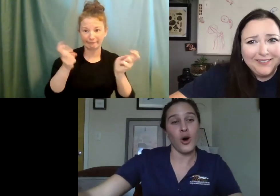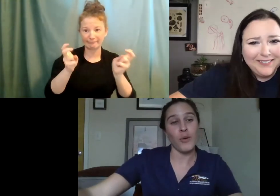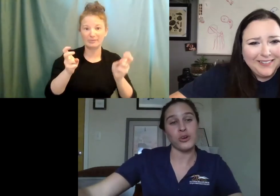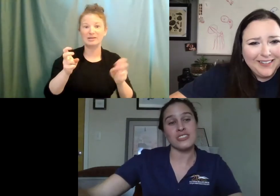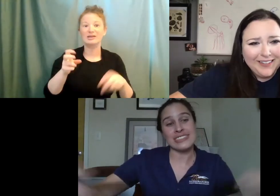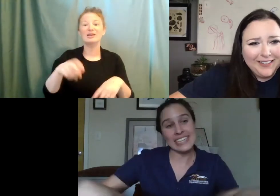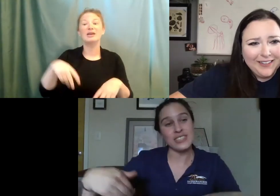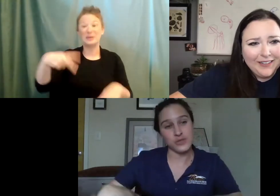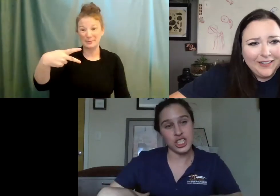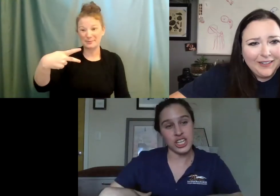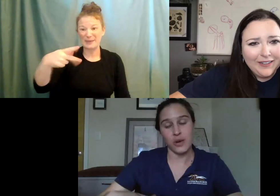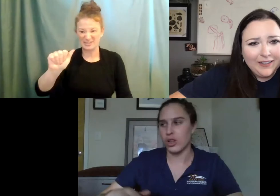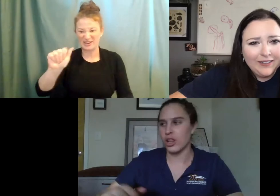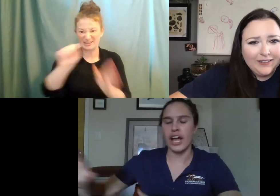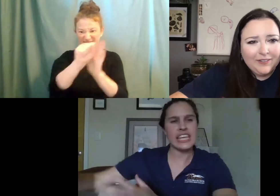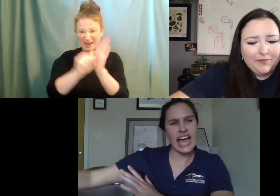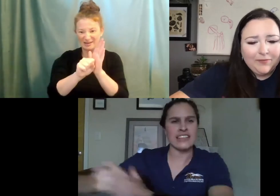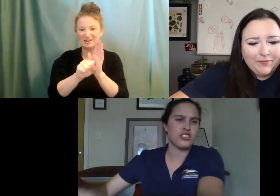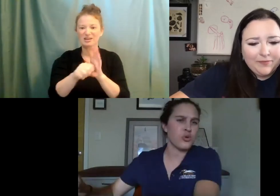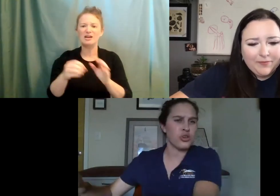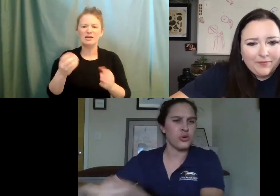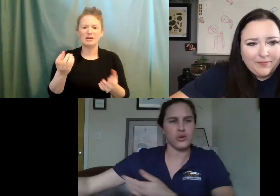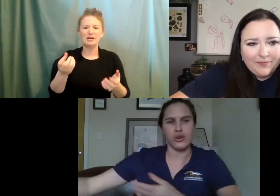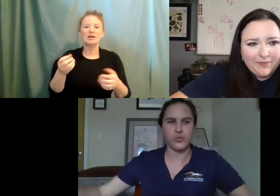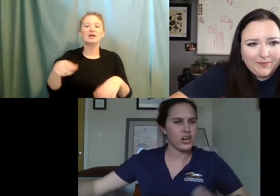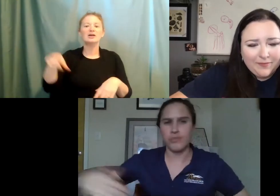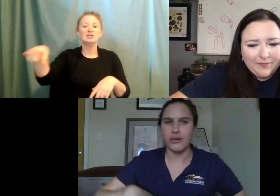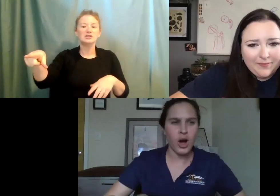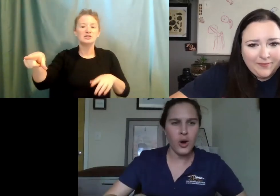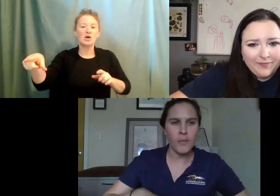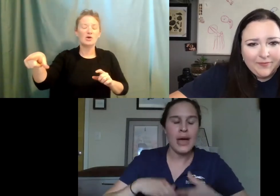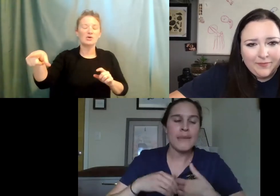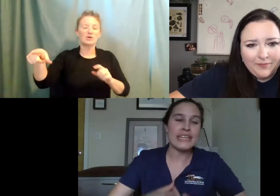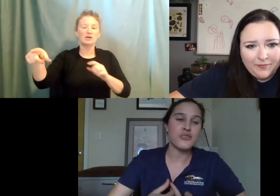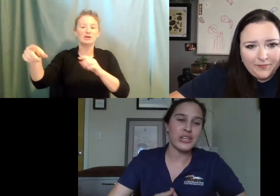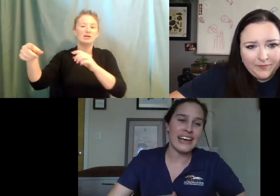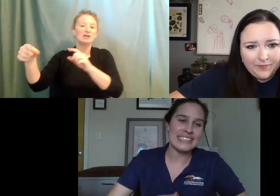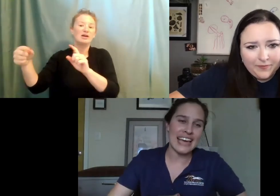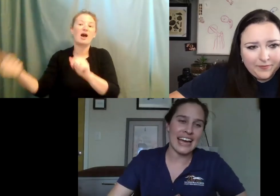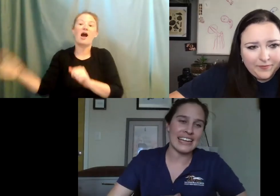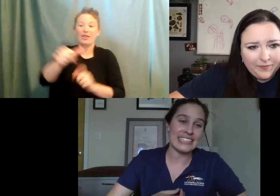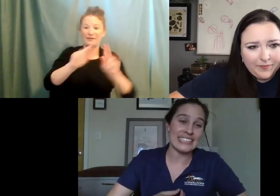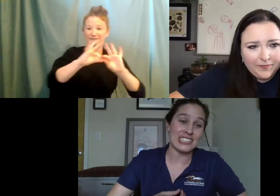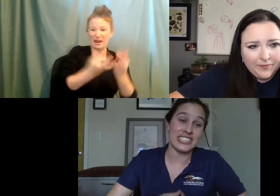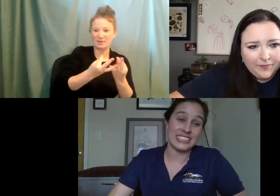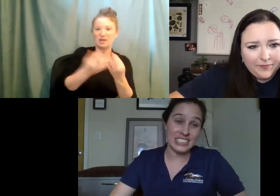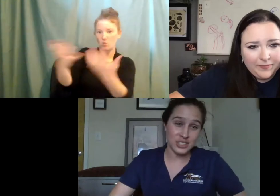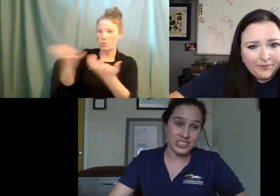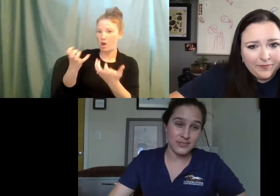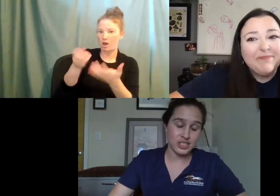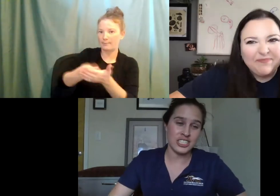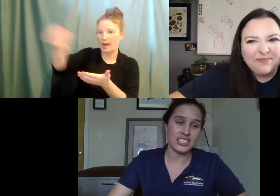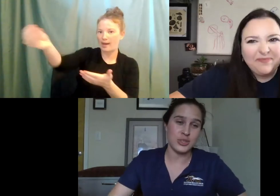the homeowners lived in Virginia and were like, yes, so cute. We're going to bring them home. But they didn't realize that it's actually